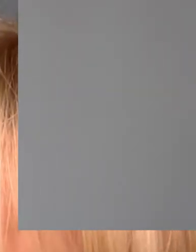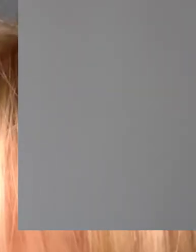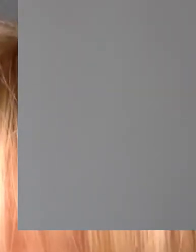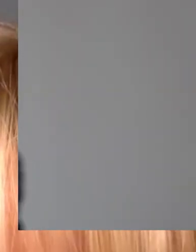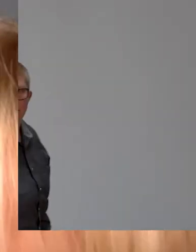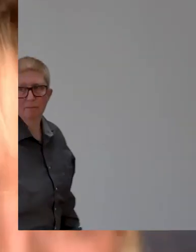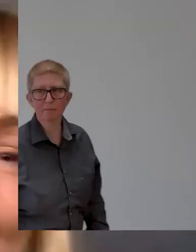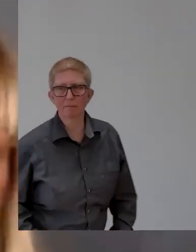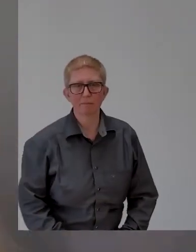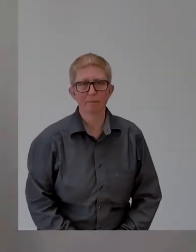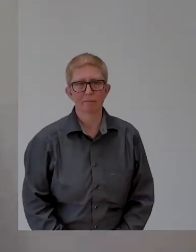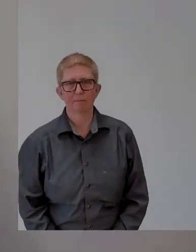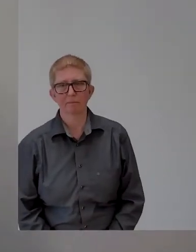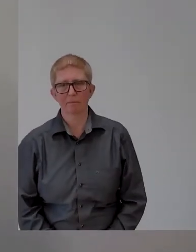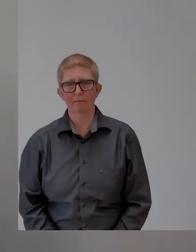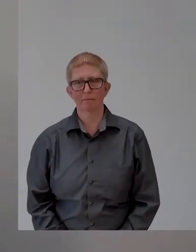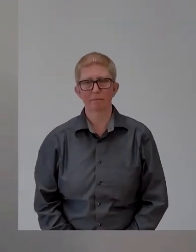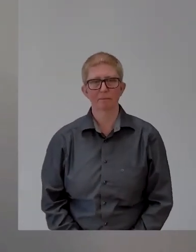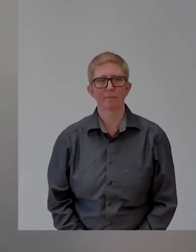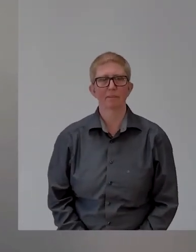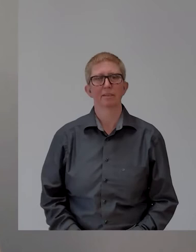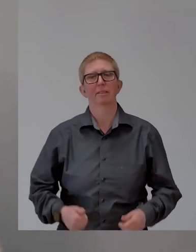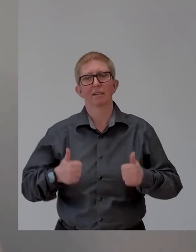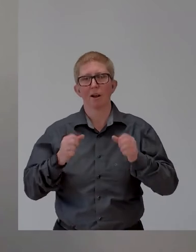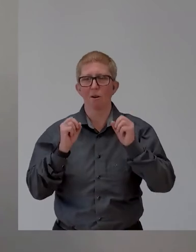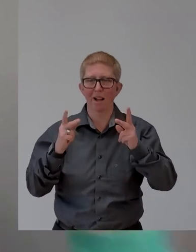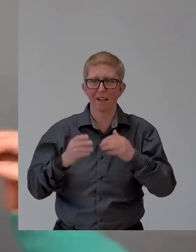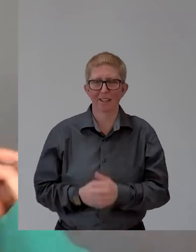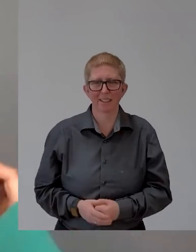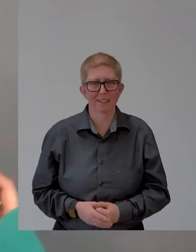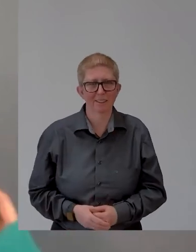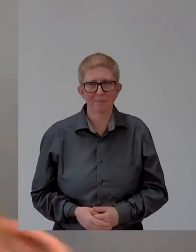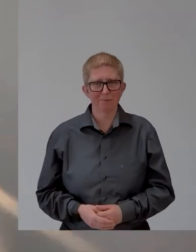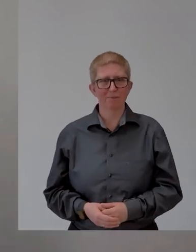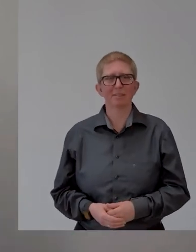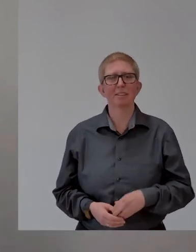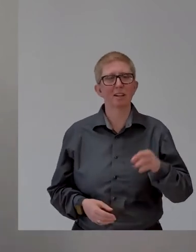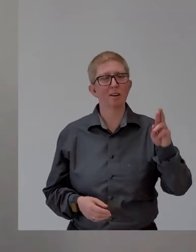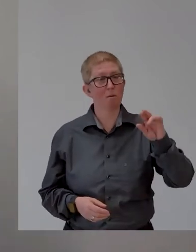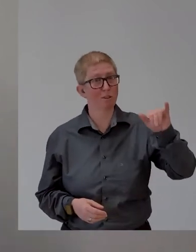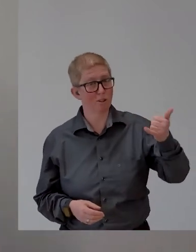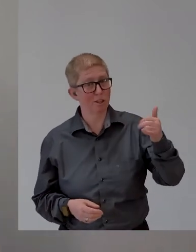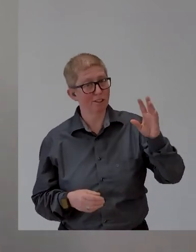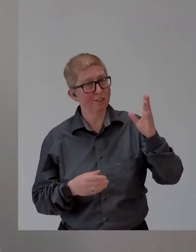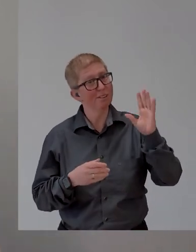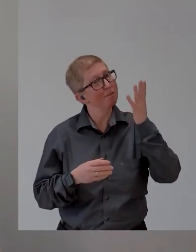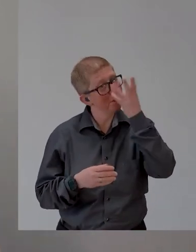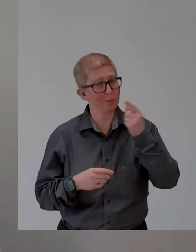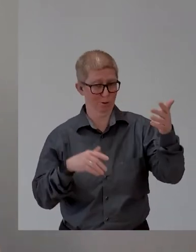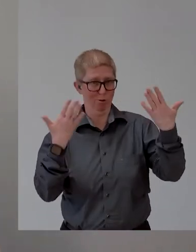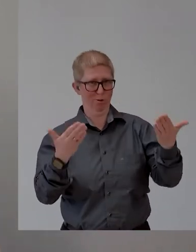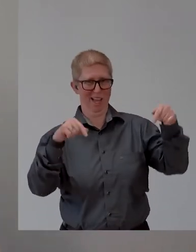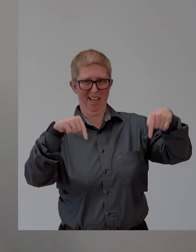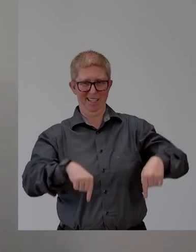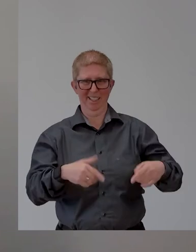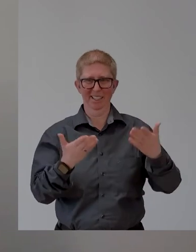Muting. Rob, Rob James, it is wonderful to have you. We talked a year ago.